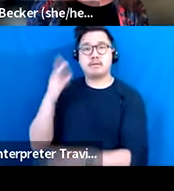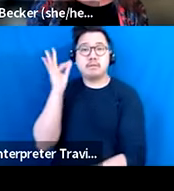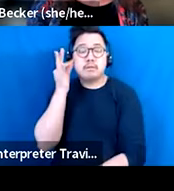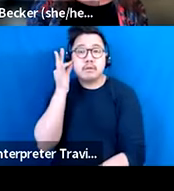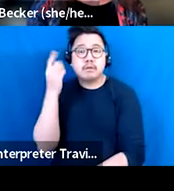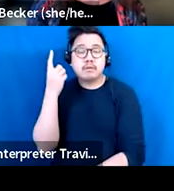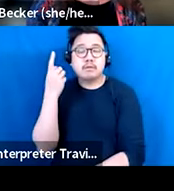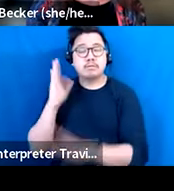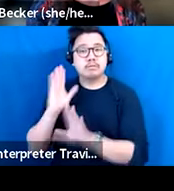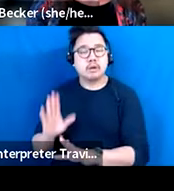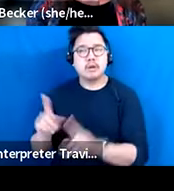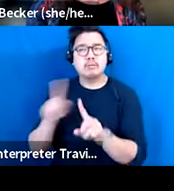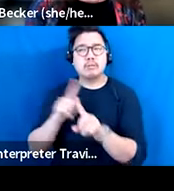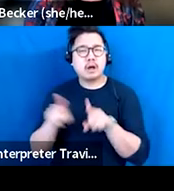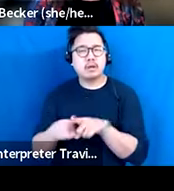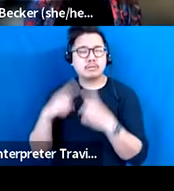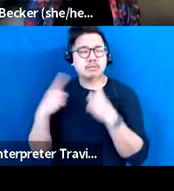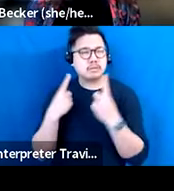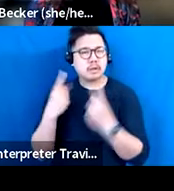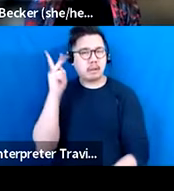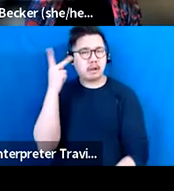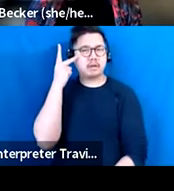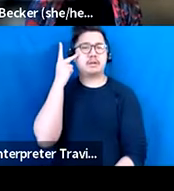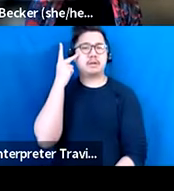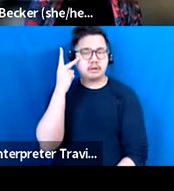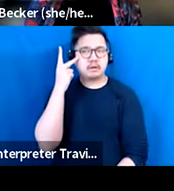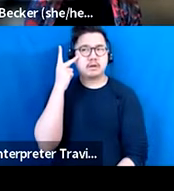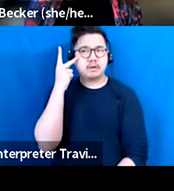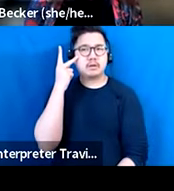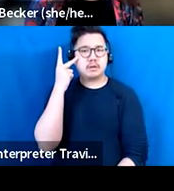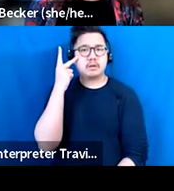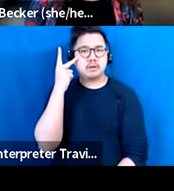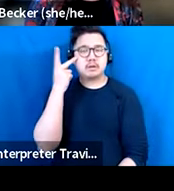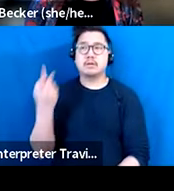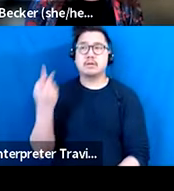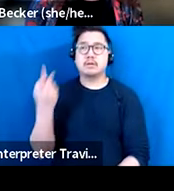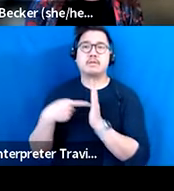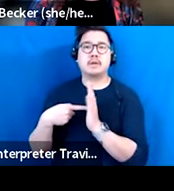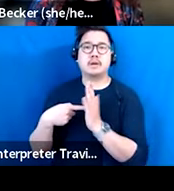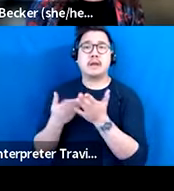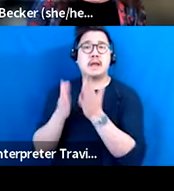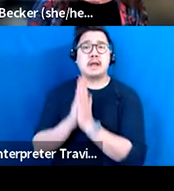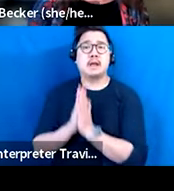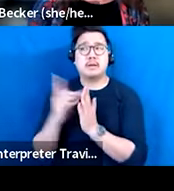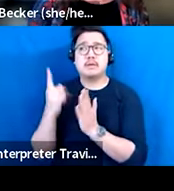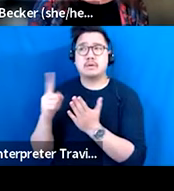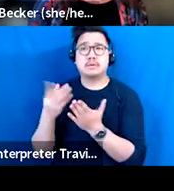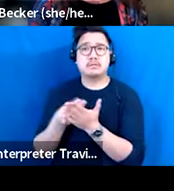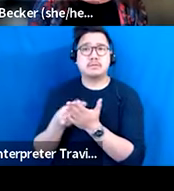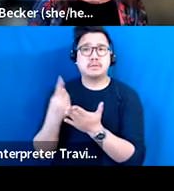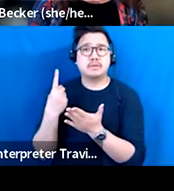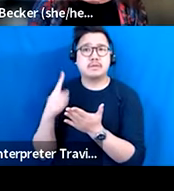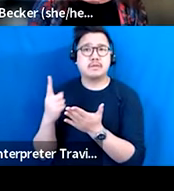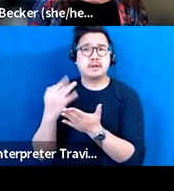look at the political situation and kind of realistically think about past funding for the arts prior to the pandemic. And it seems like it's really,